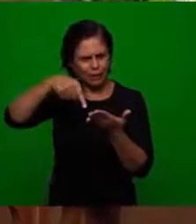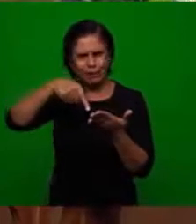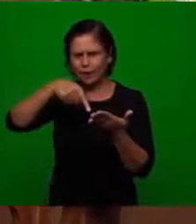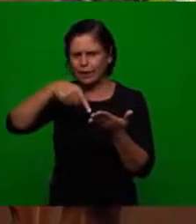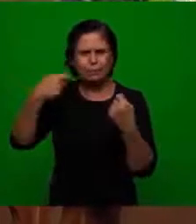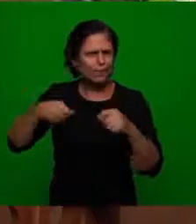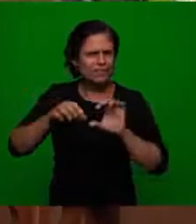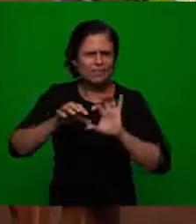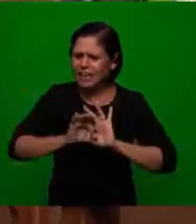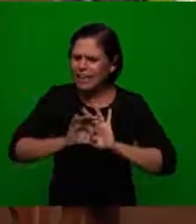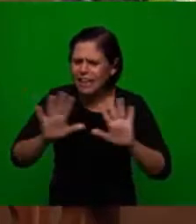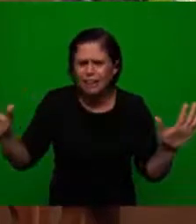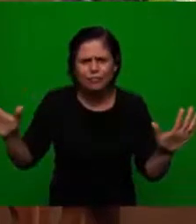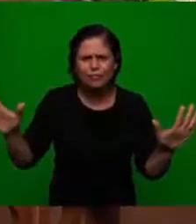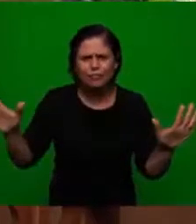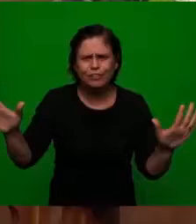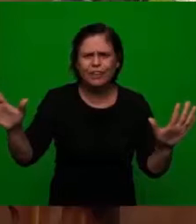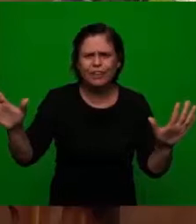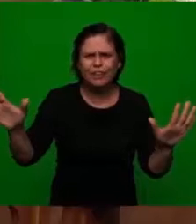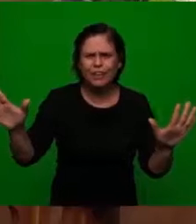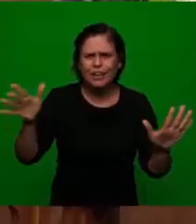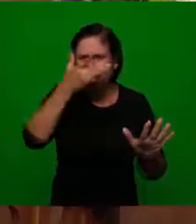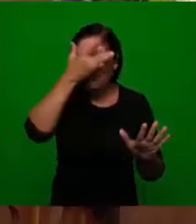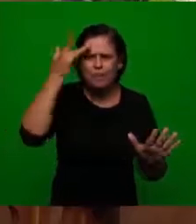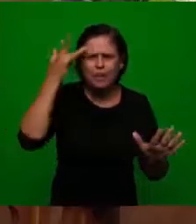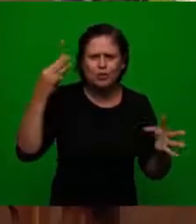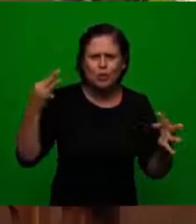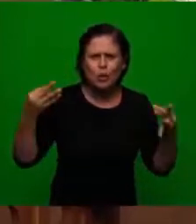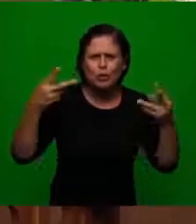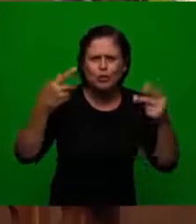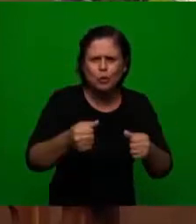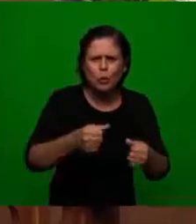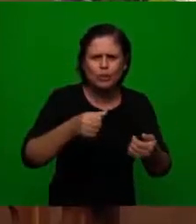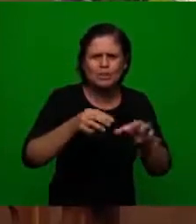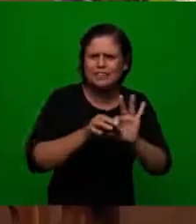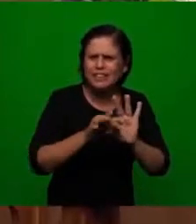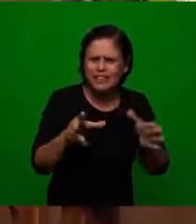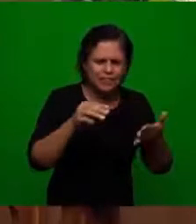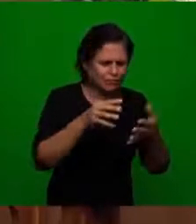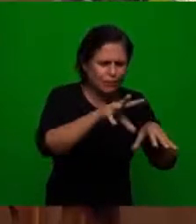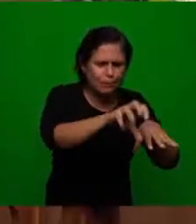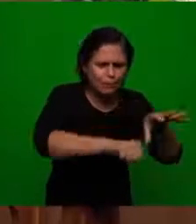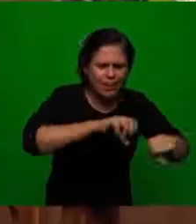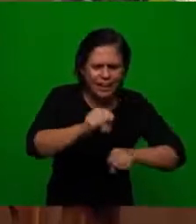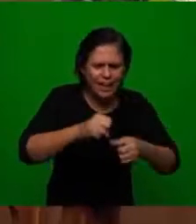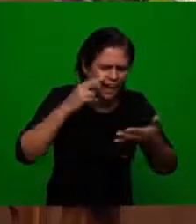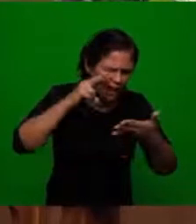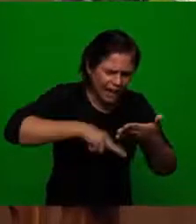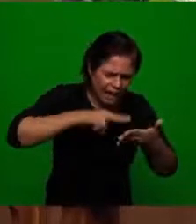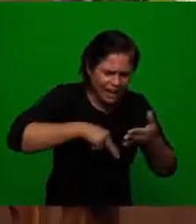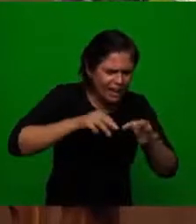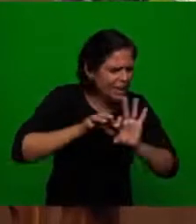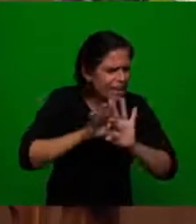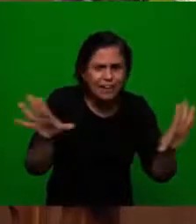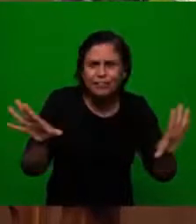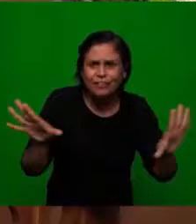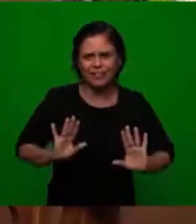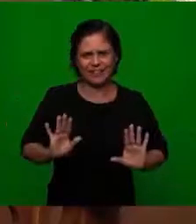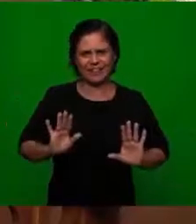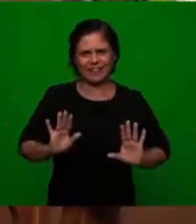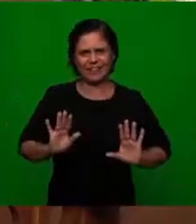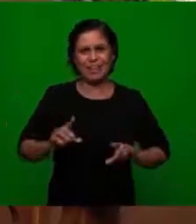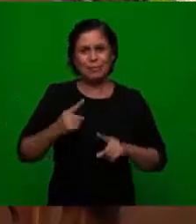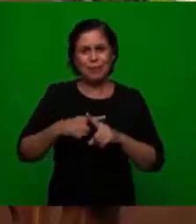the word had to be free to be read why because the word all the secret of the church the church can only live through the word